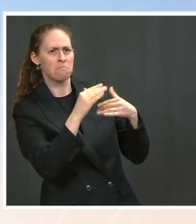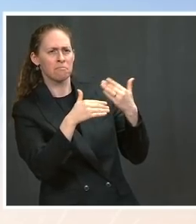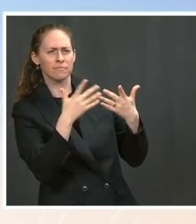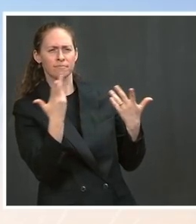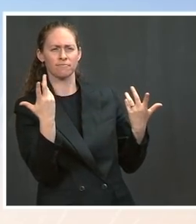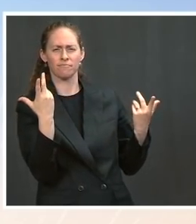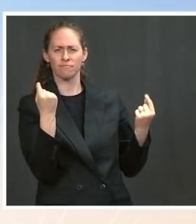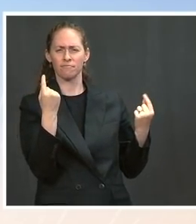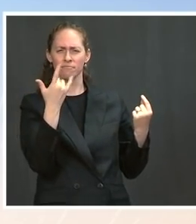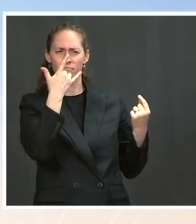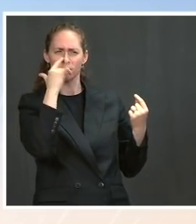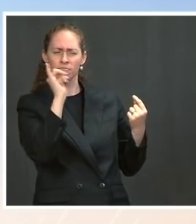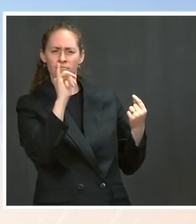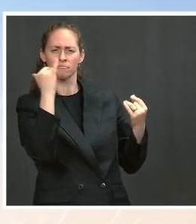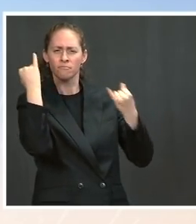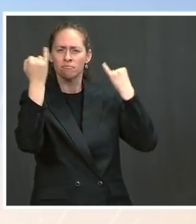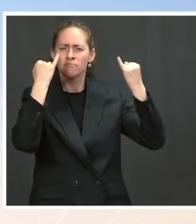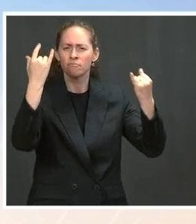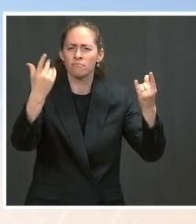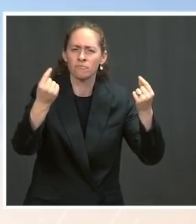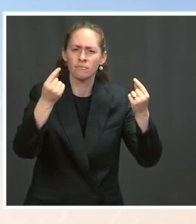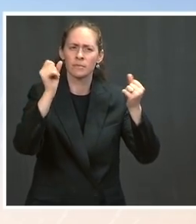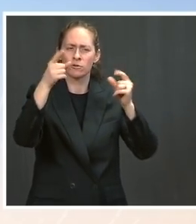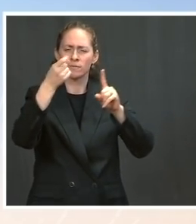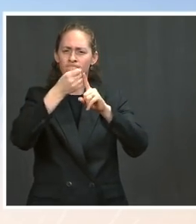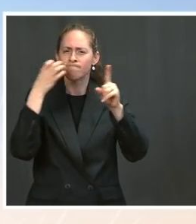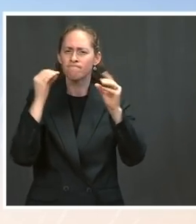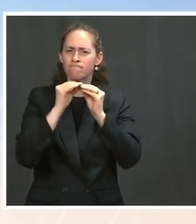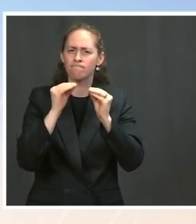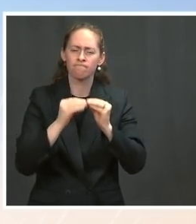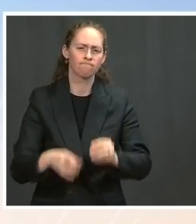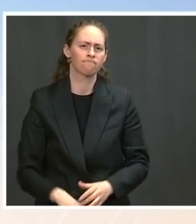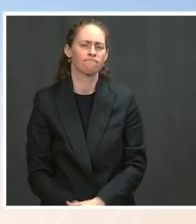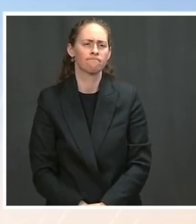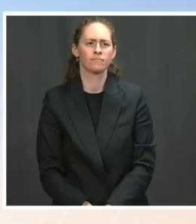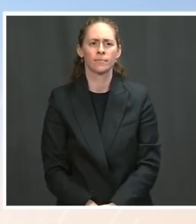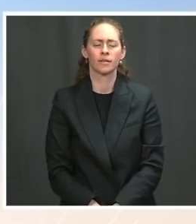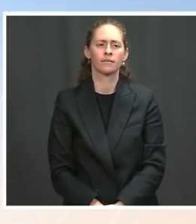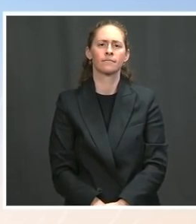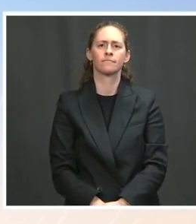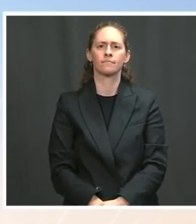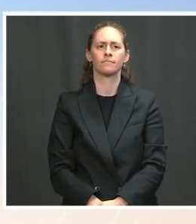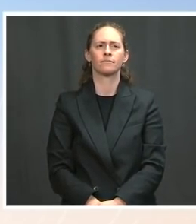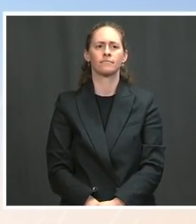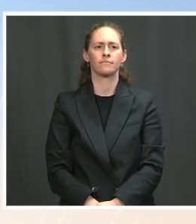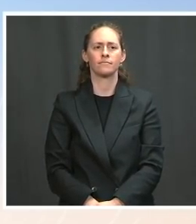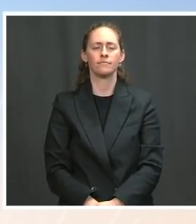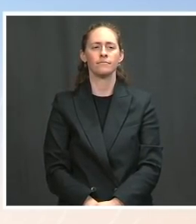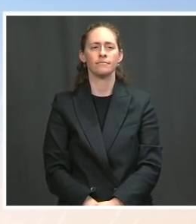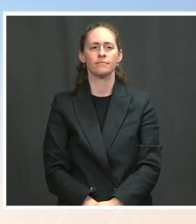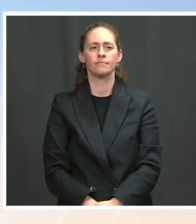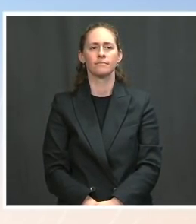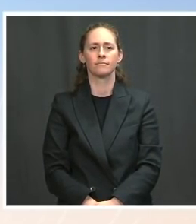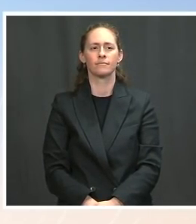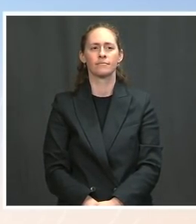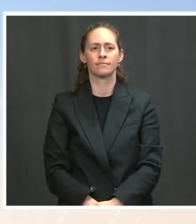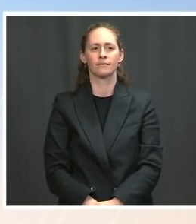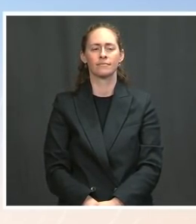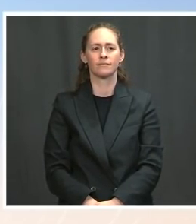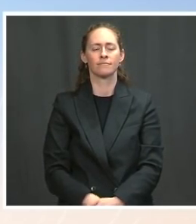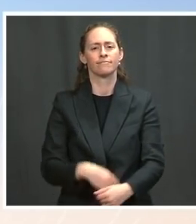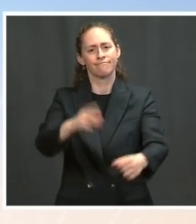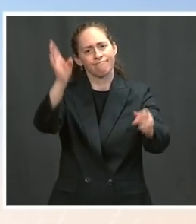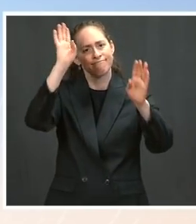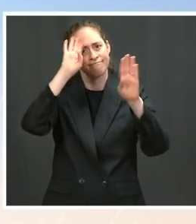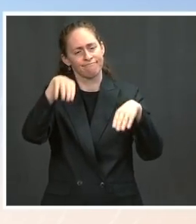weapons? Ms. Well, first, we always knew that this would be a long process and challenging. And but we